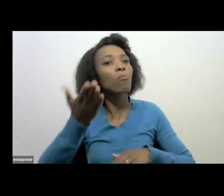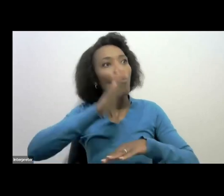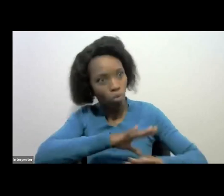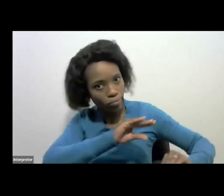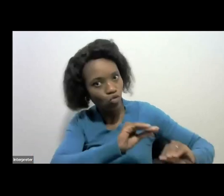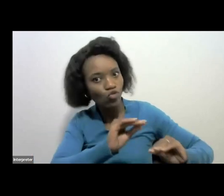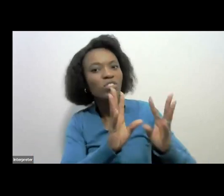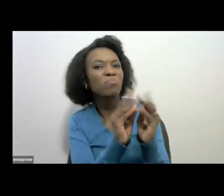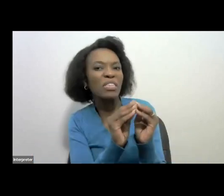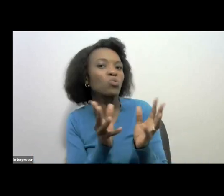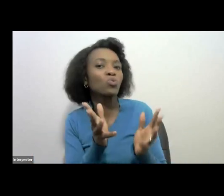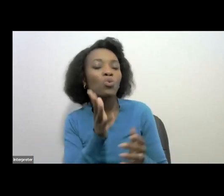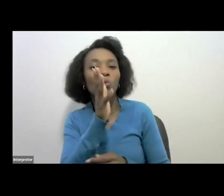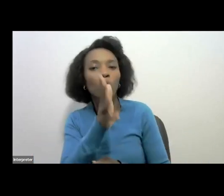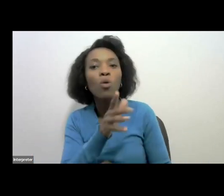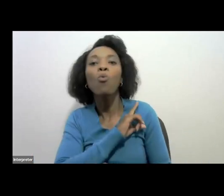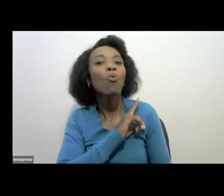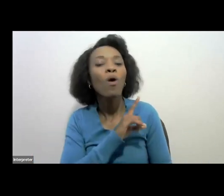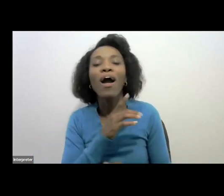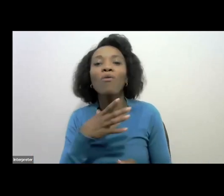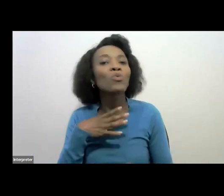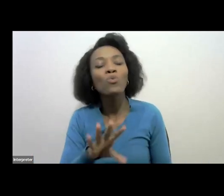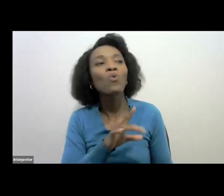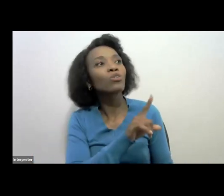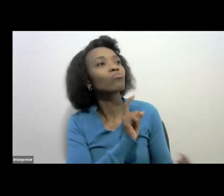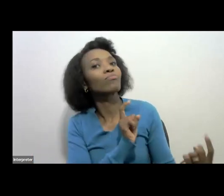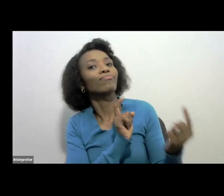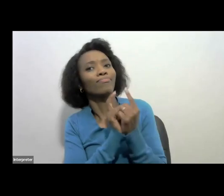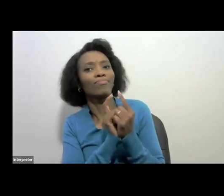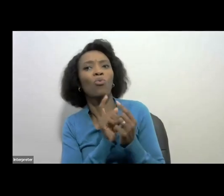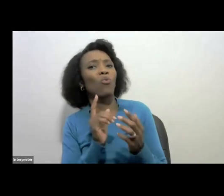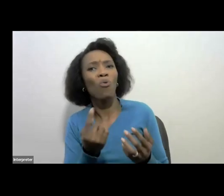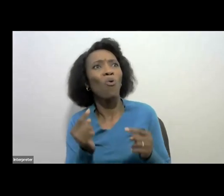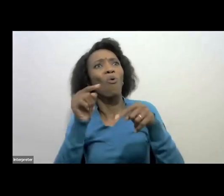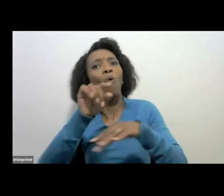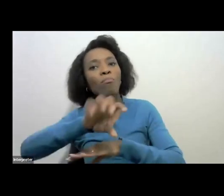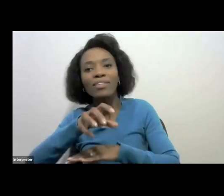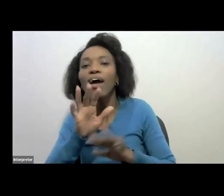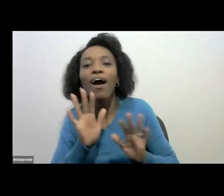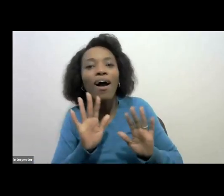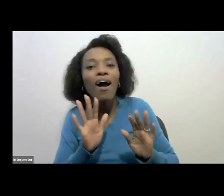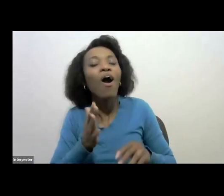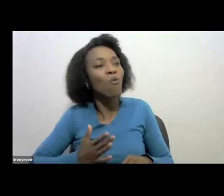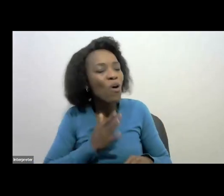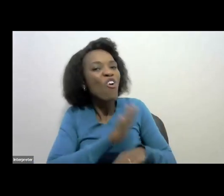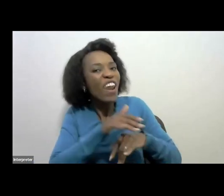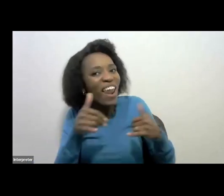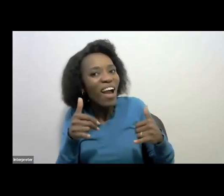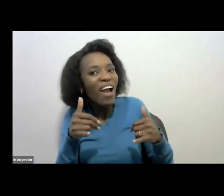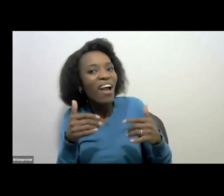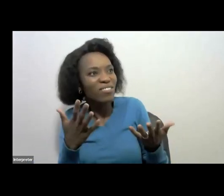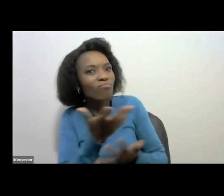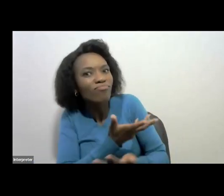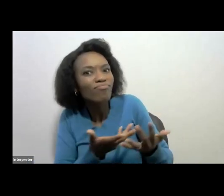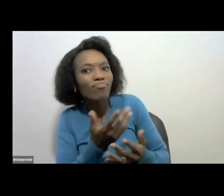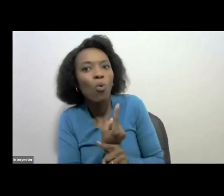of the day, we don't want you to come to us. We don't want you to come to our branches, but we want to have a platform where we can always interact